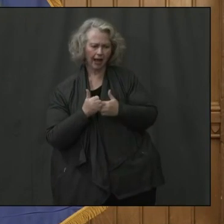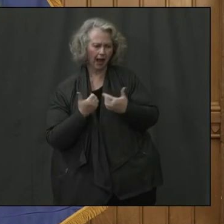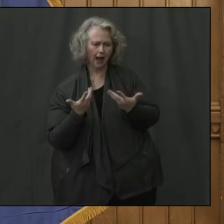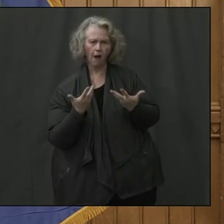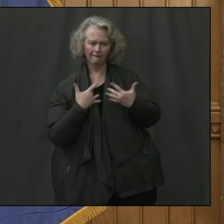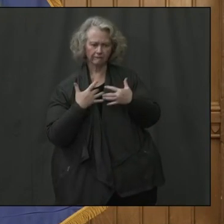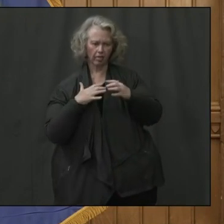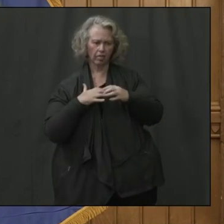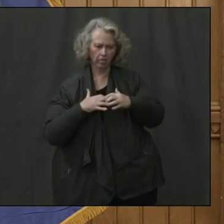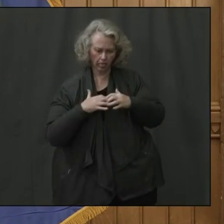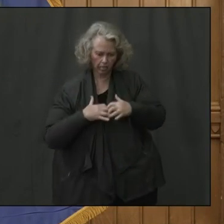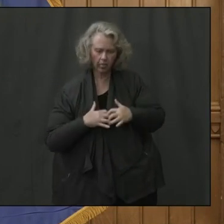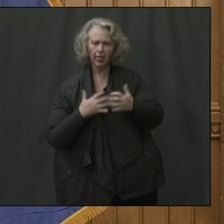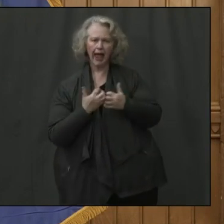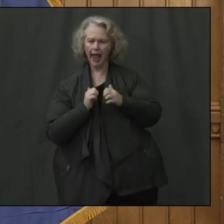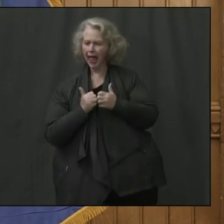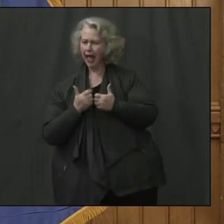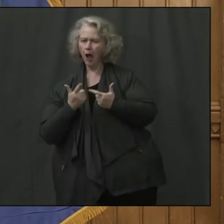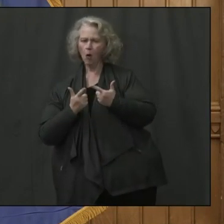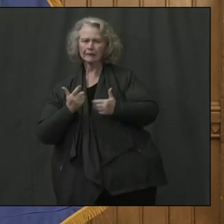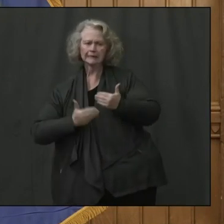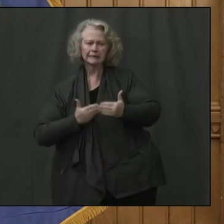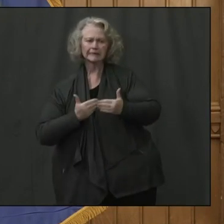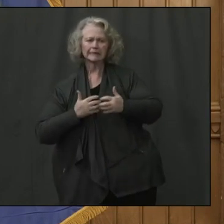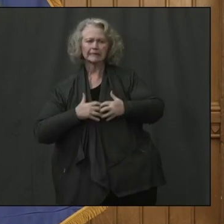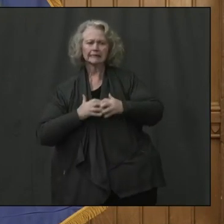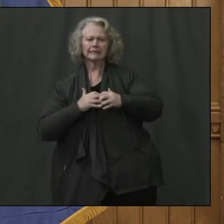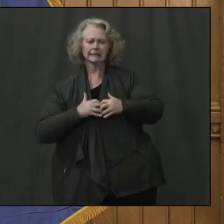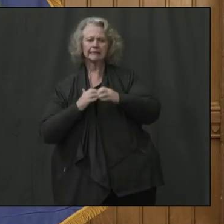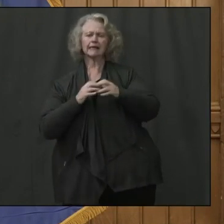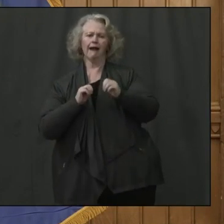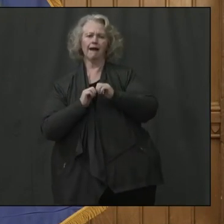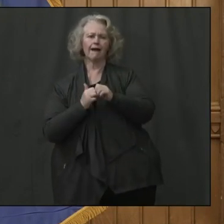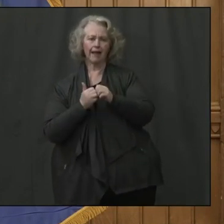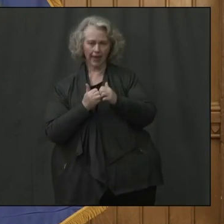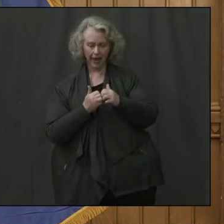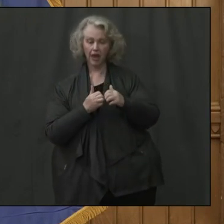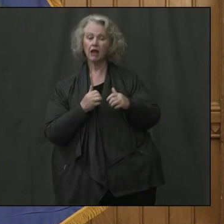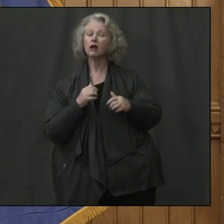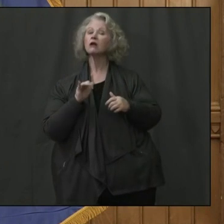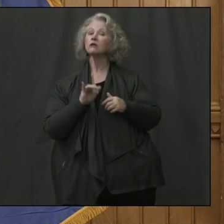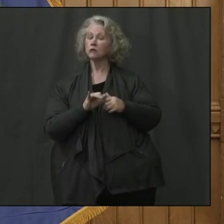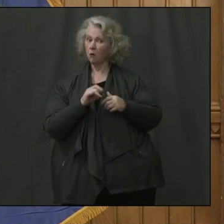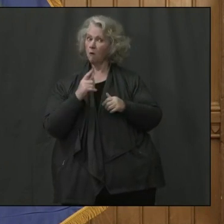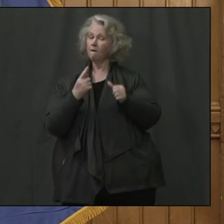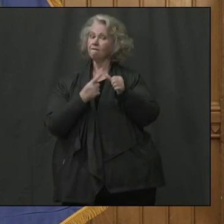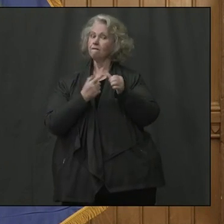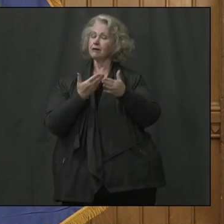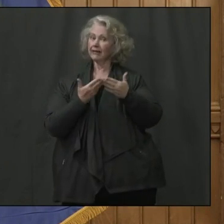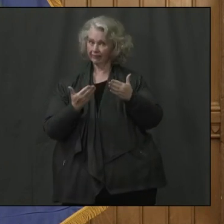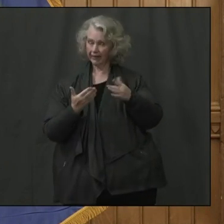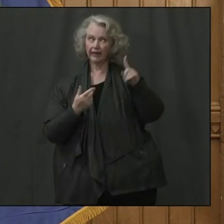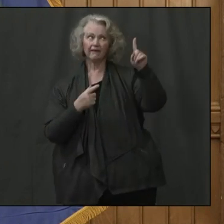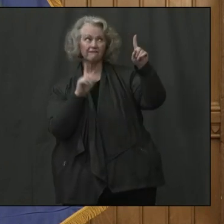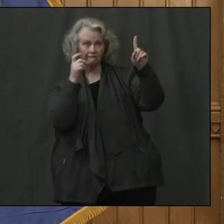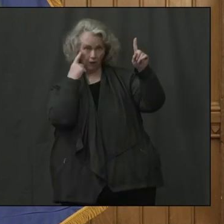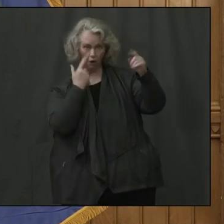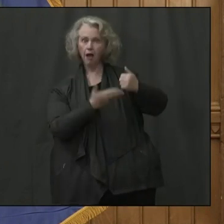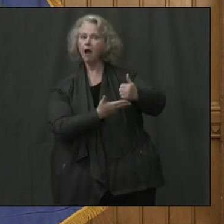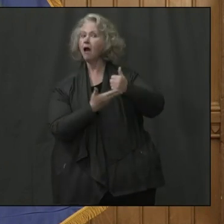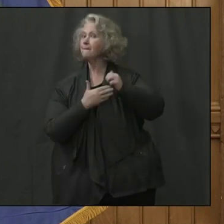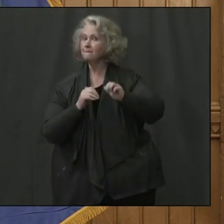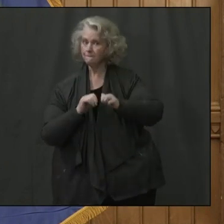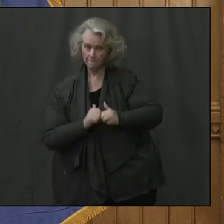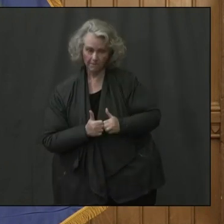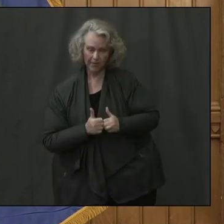to talk to you a little bit about what it means. You know, the first thing which we can get right, the feds are able to do this, is get